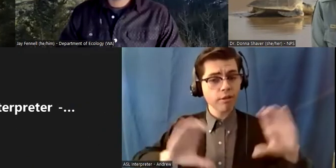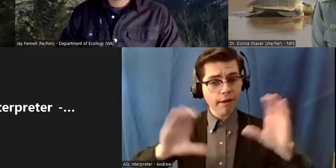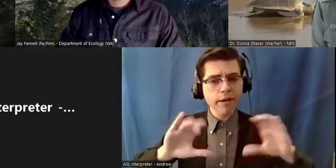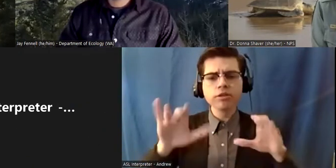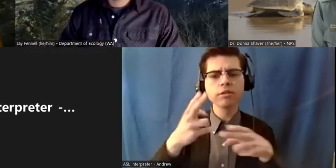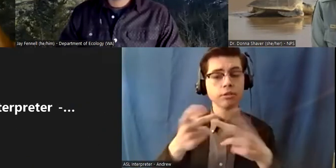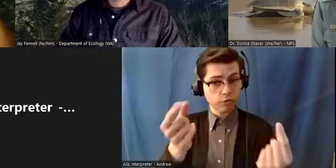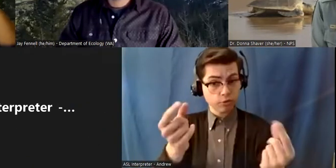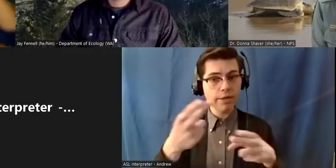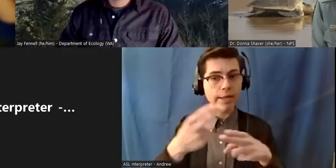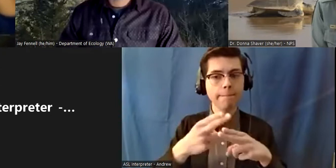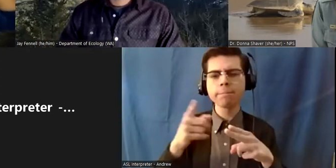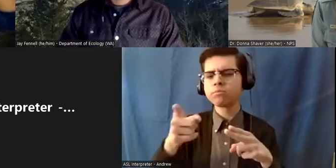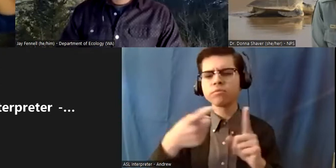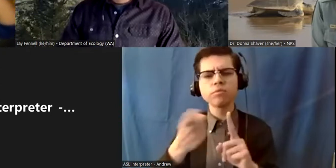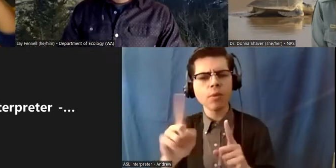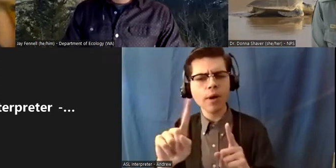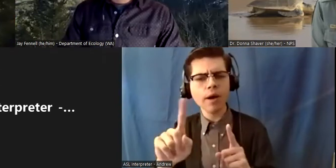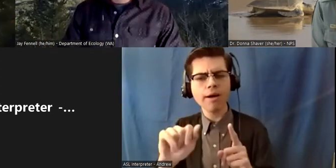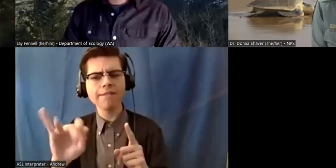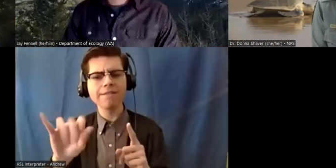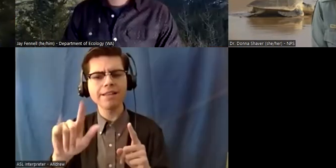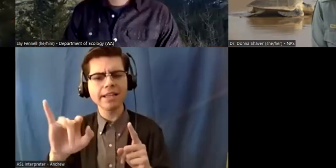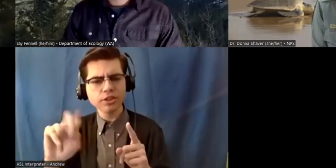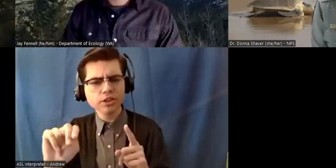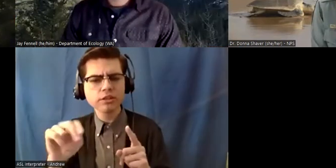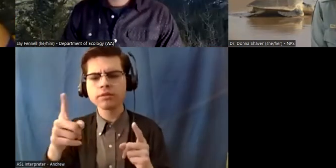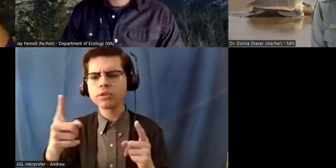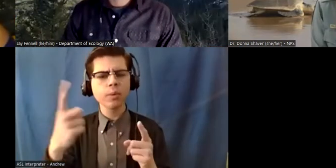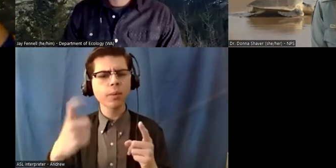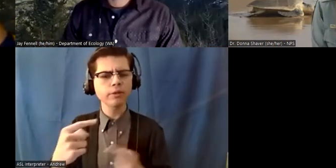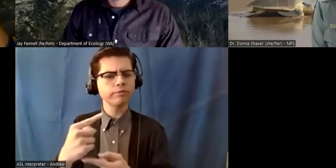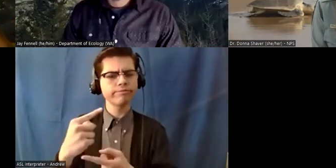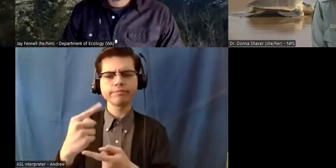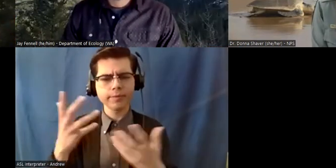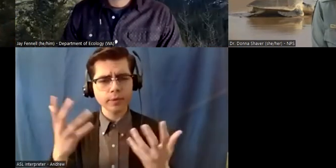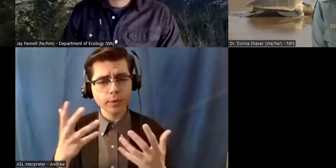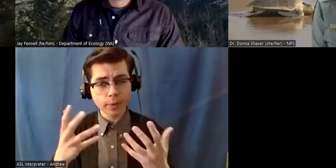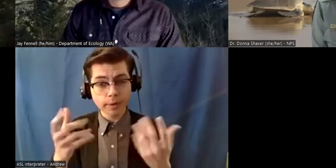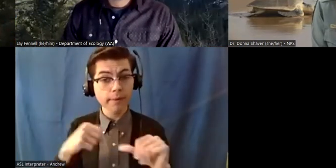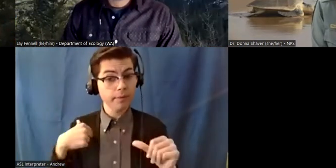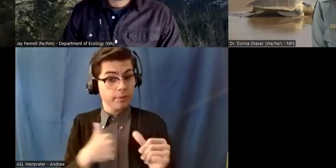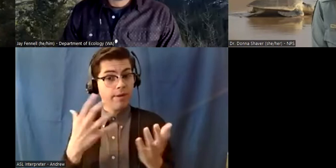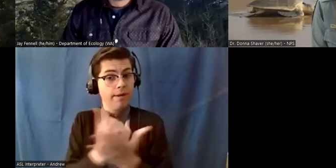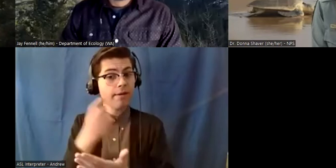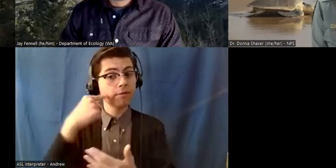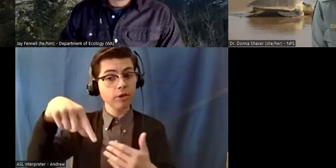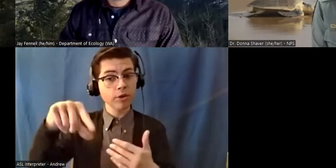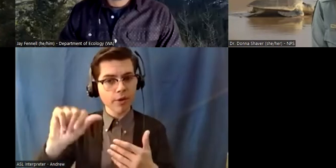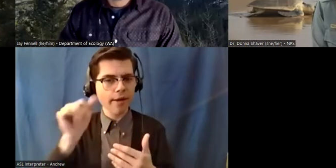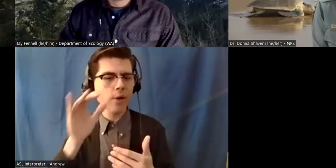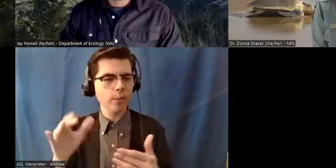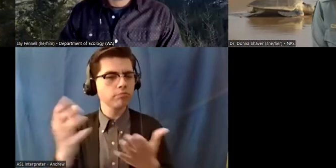and uh your affiliation and and your question and we will do our best to answer those during our q a portion and